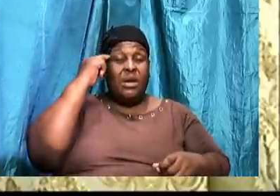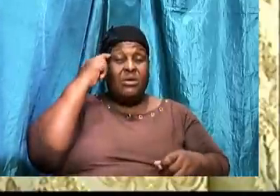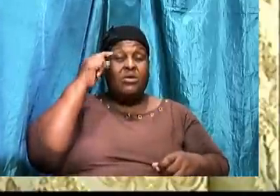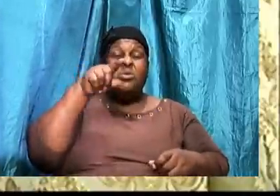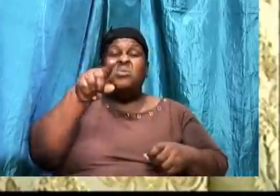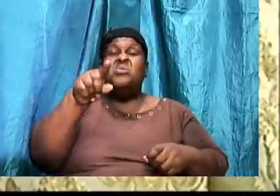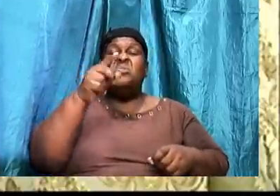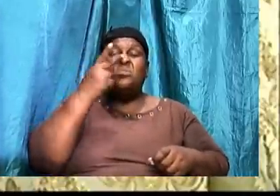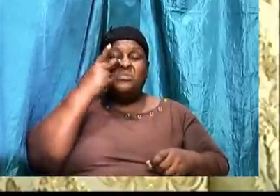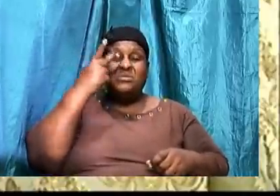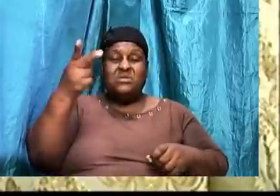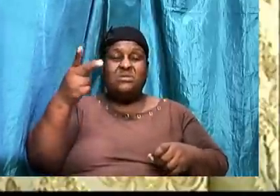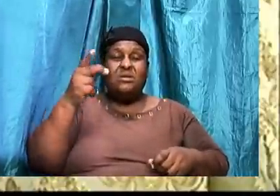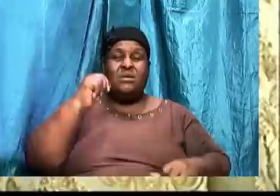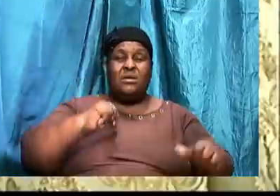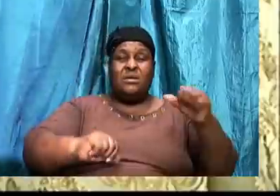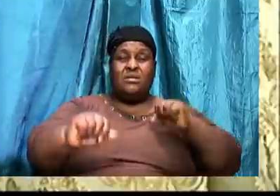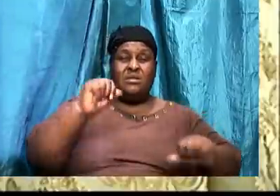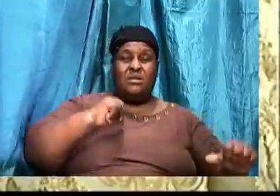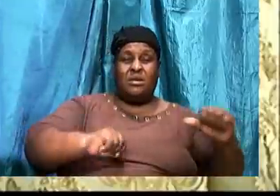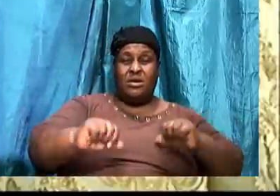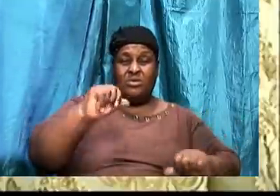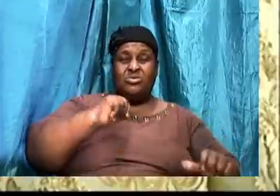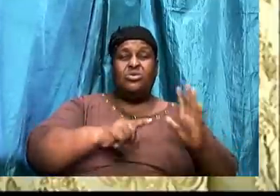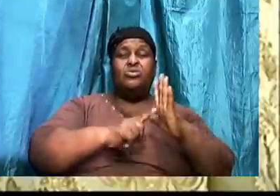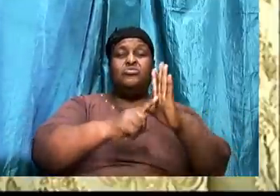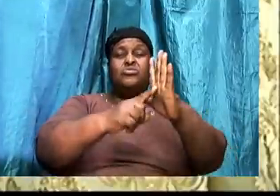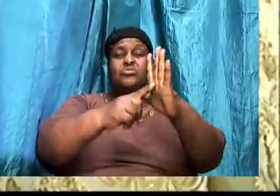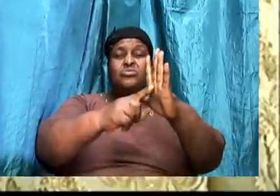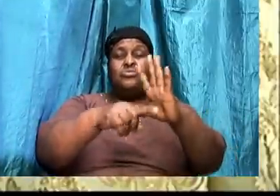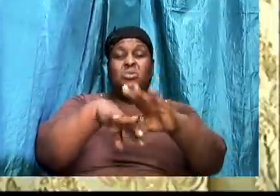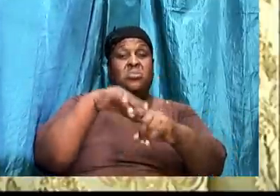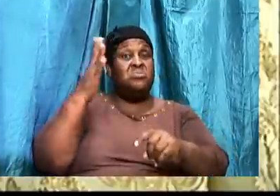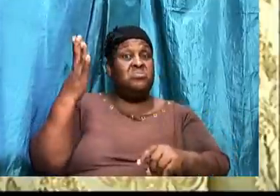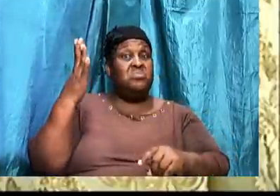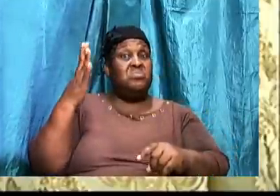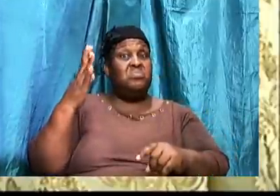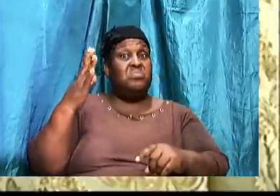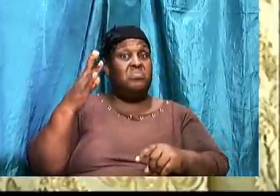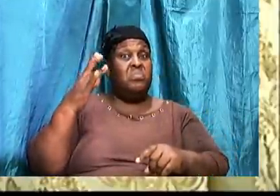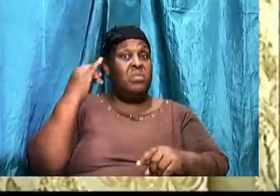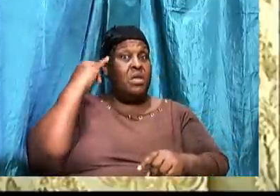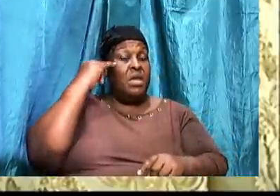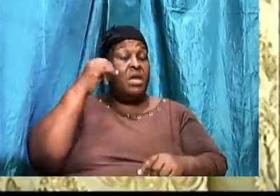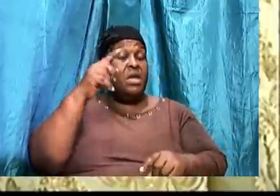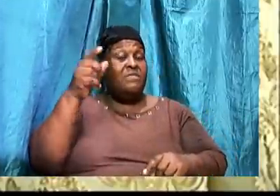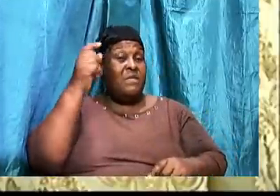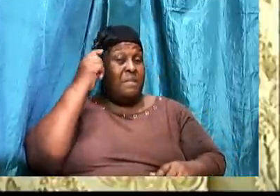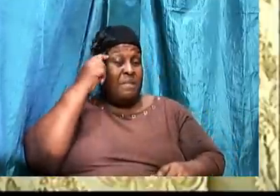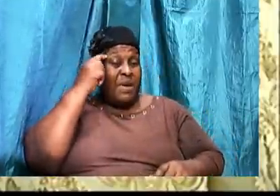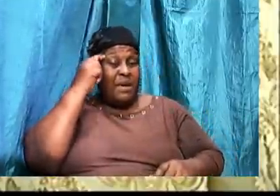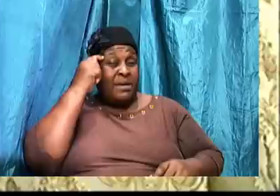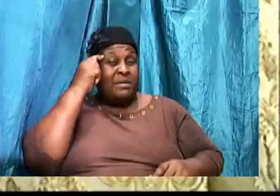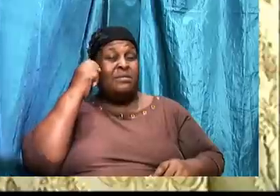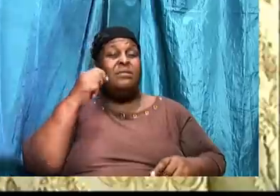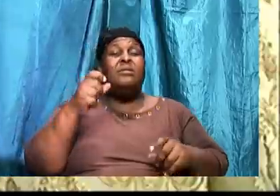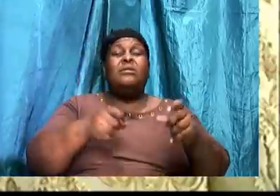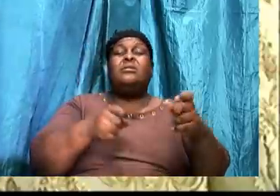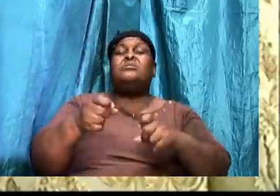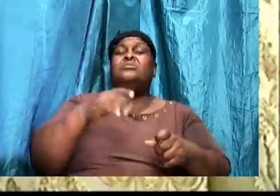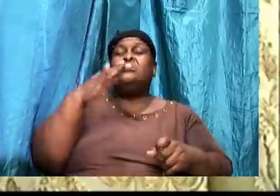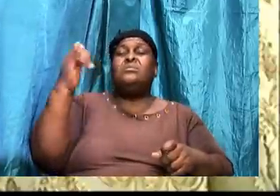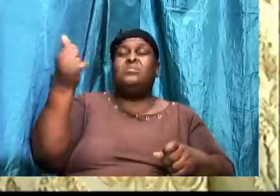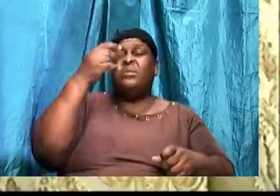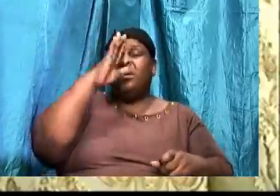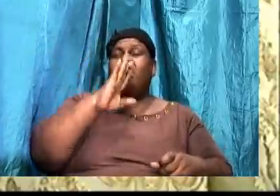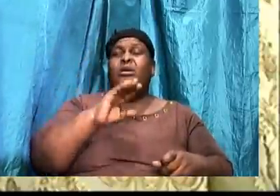Anyone controls the mind, you will see the actions play out. So if your mind is controlled by God, then you will do the things that God wants you to do.